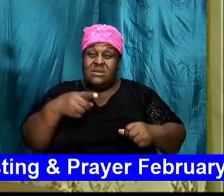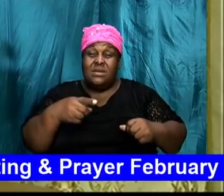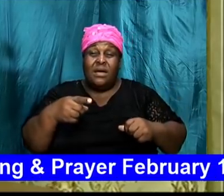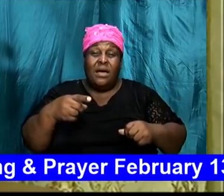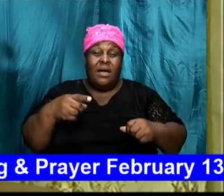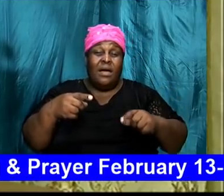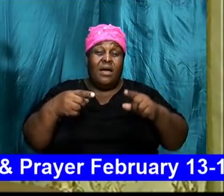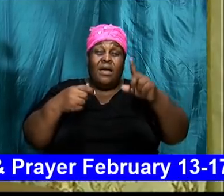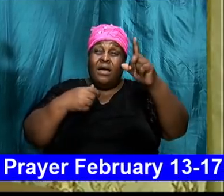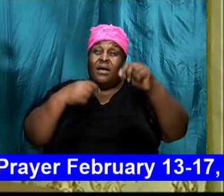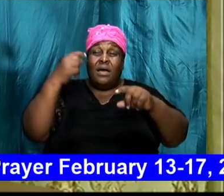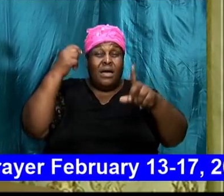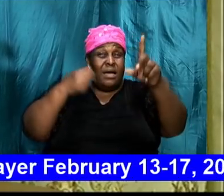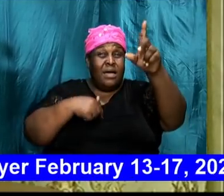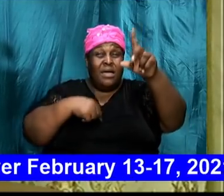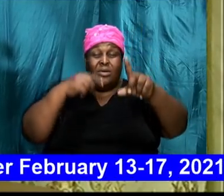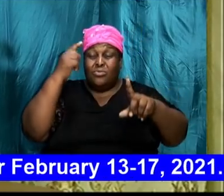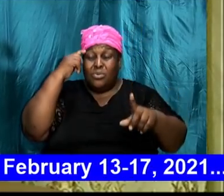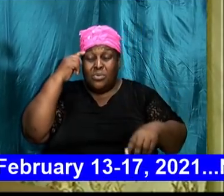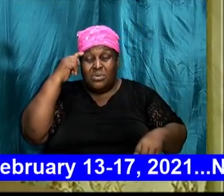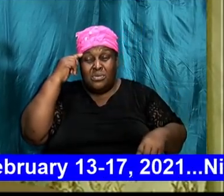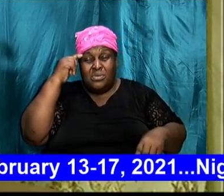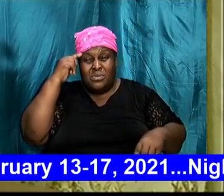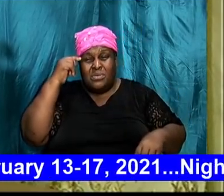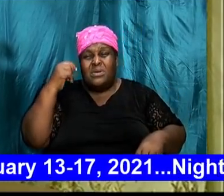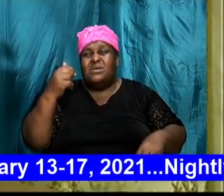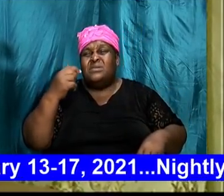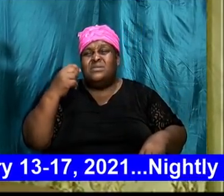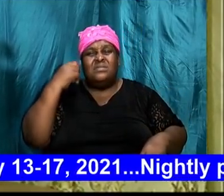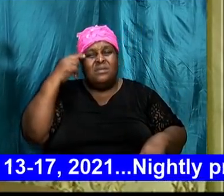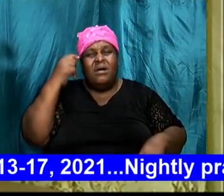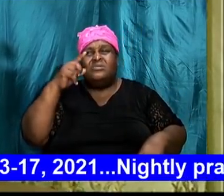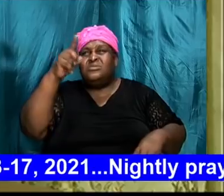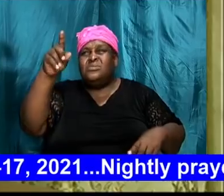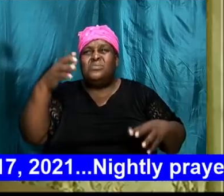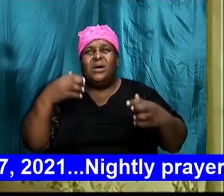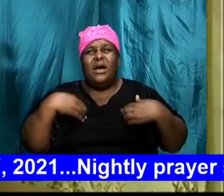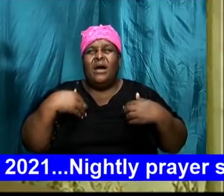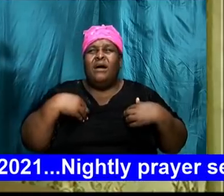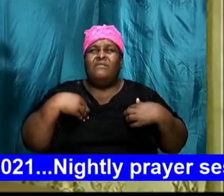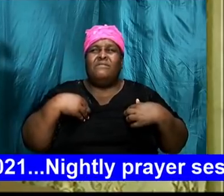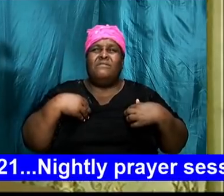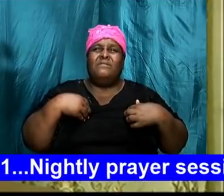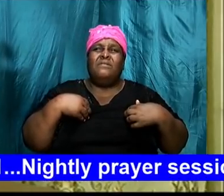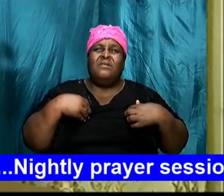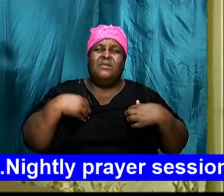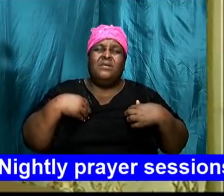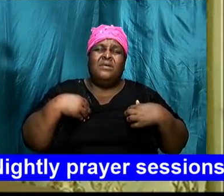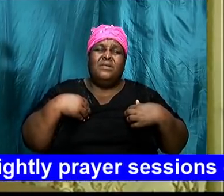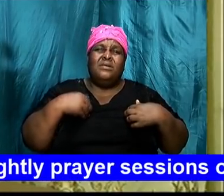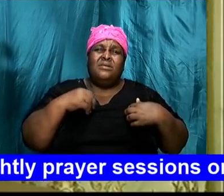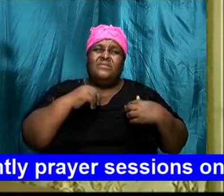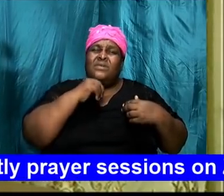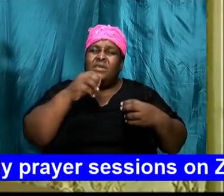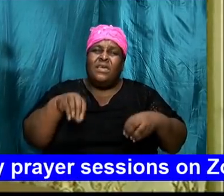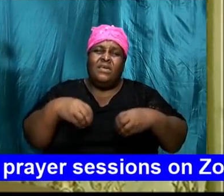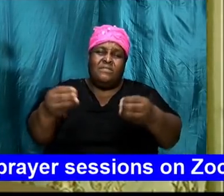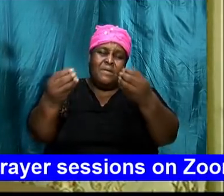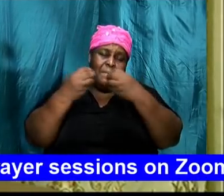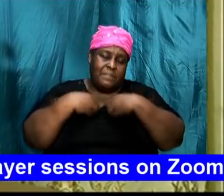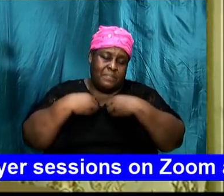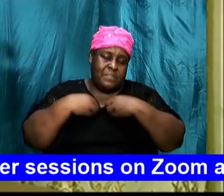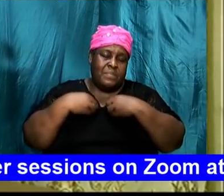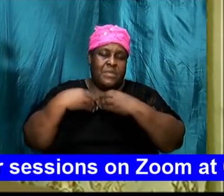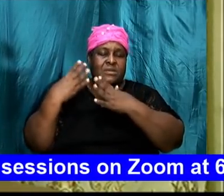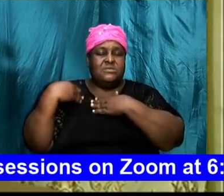have a plan for your life. He has designed your life. He knew you from before you came out of